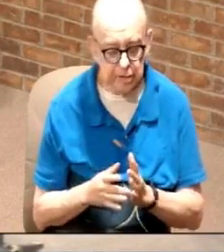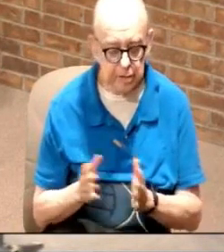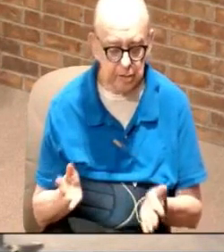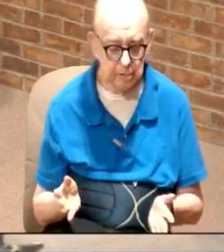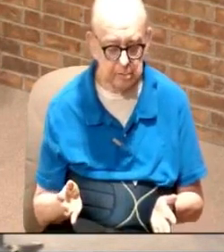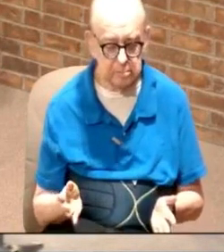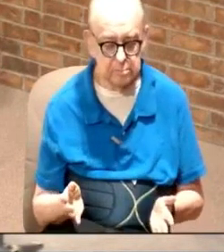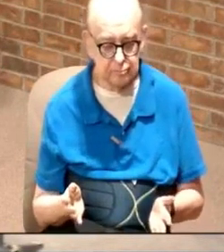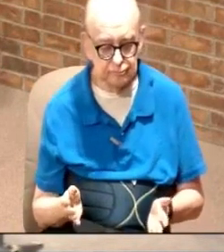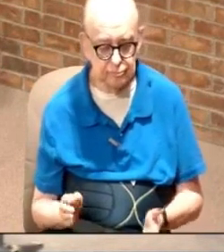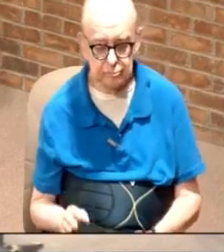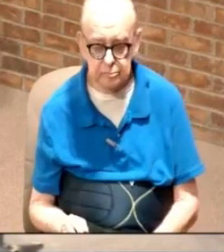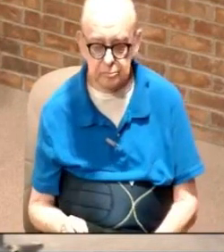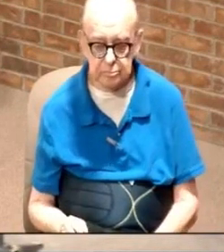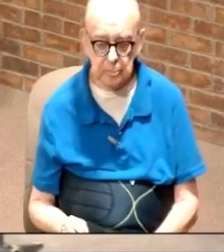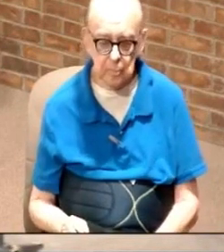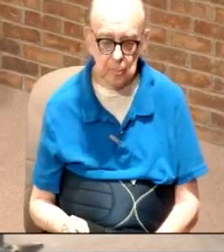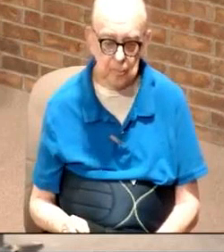I need to tell you